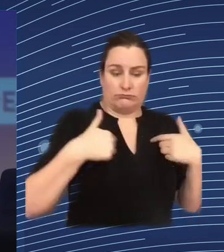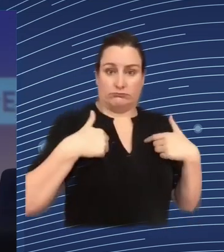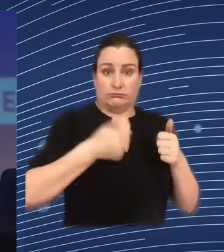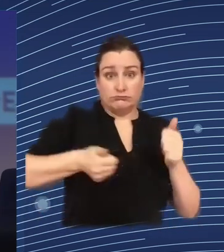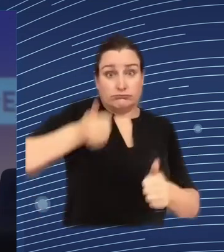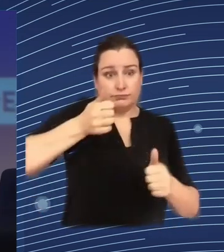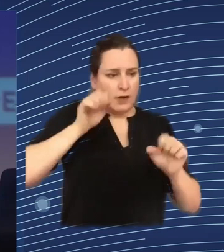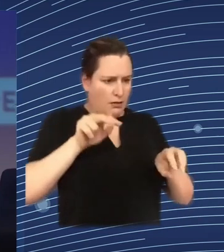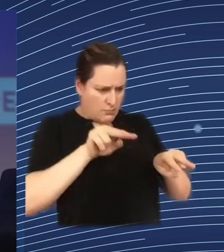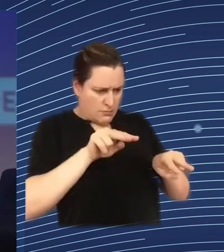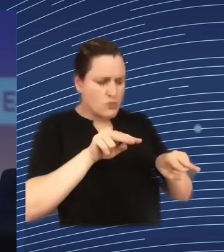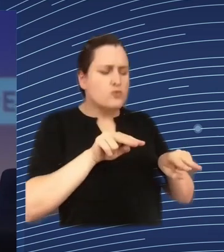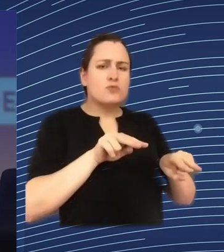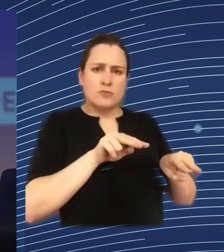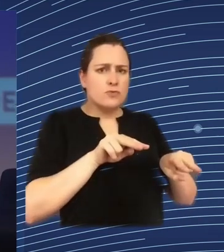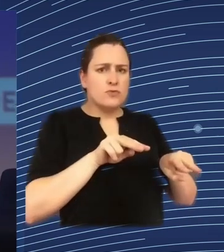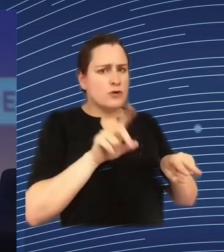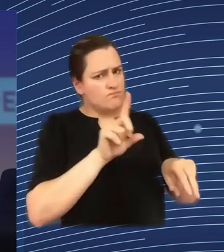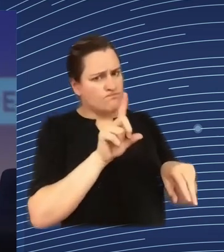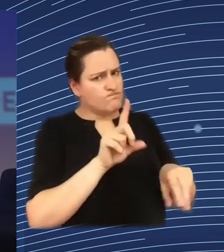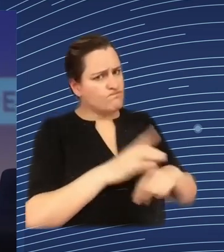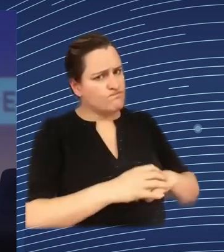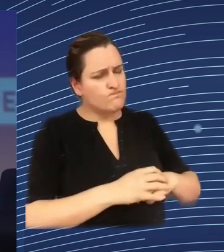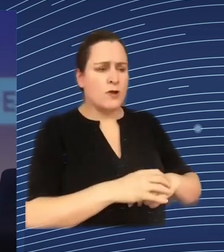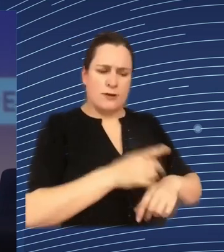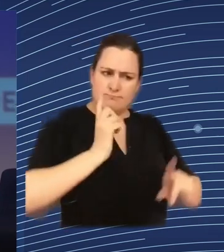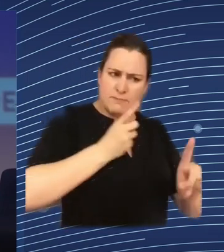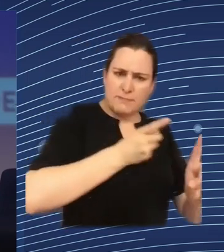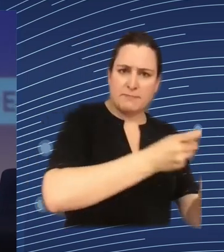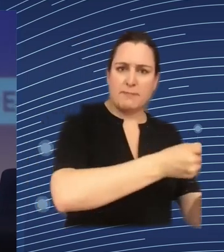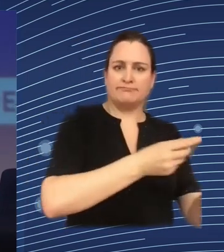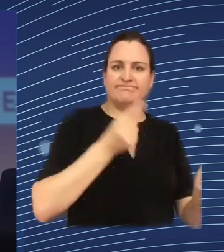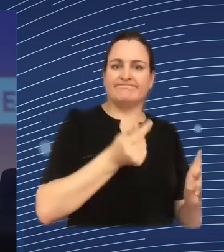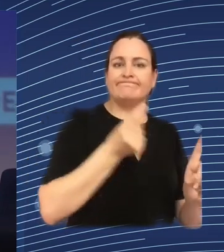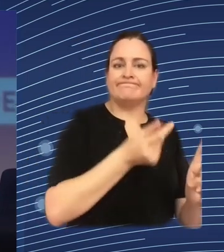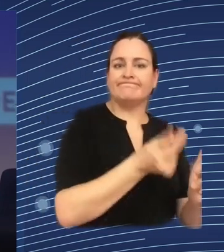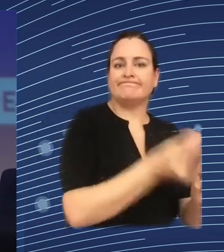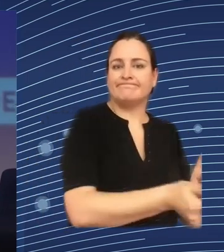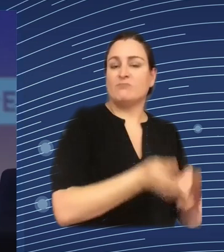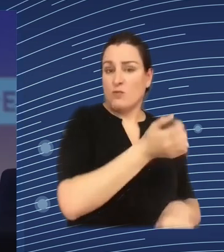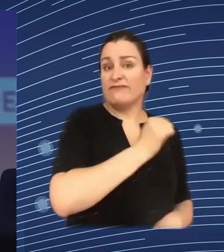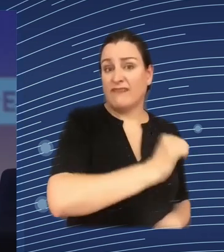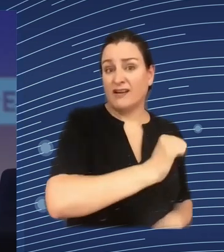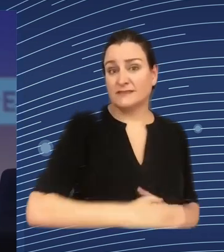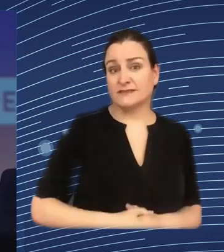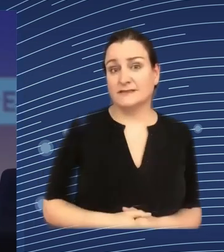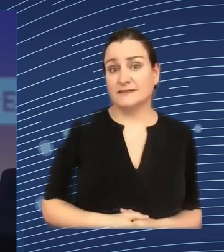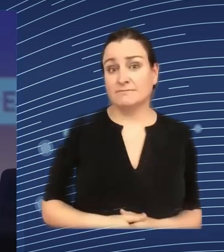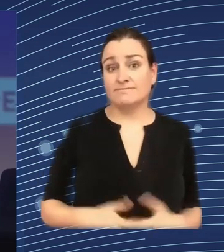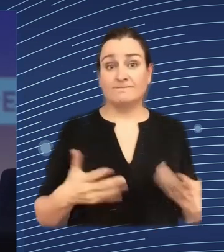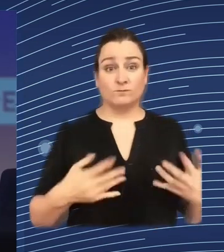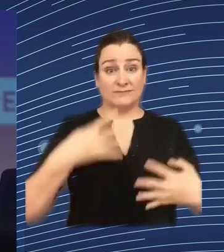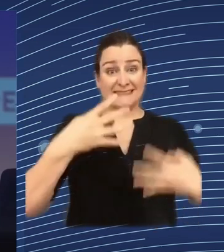goods in order to meet delivery targets the data could also be used to locate employees